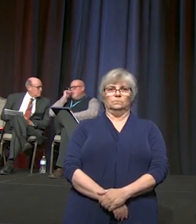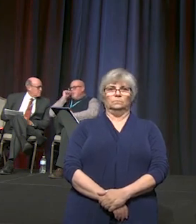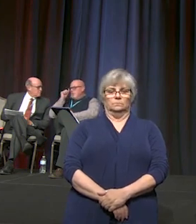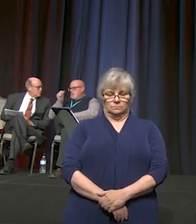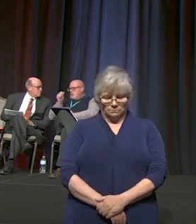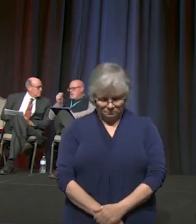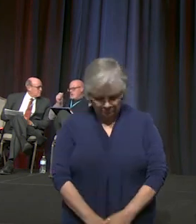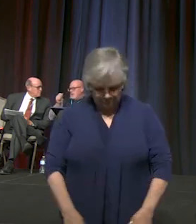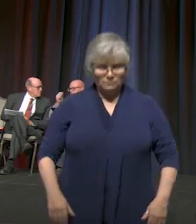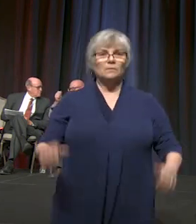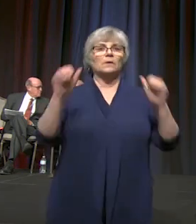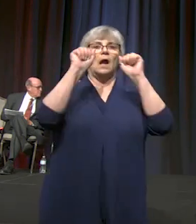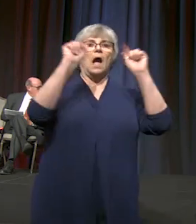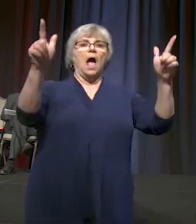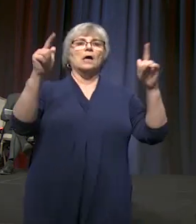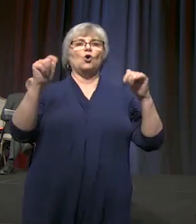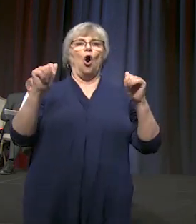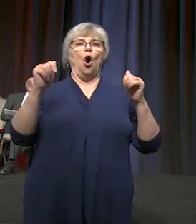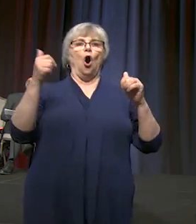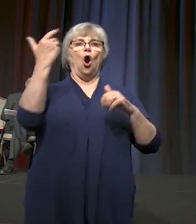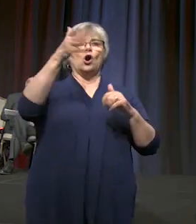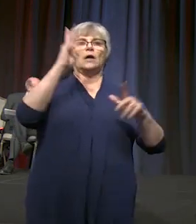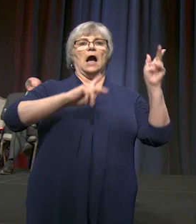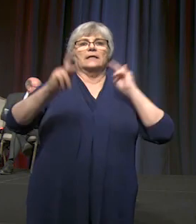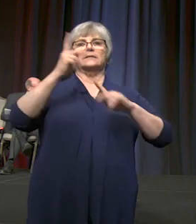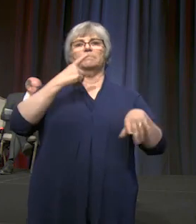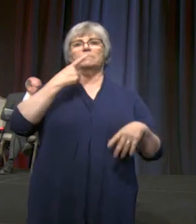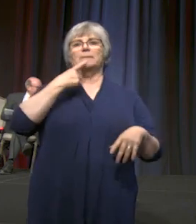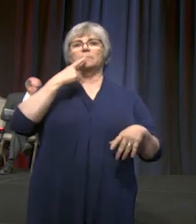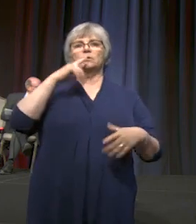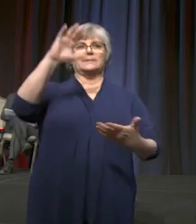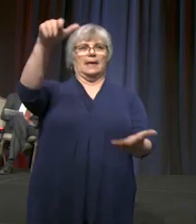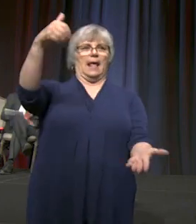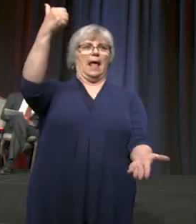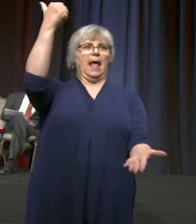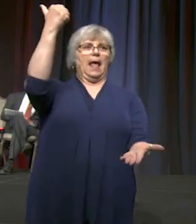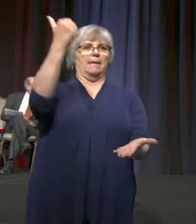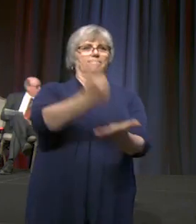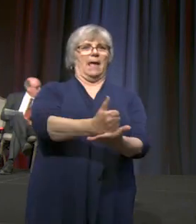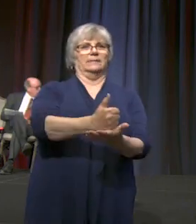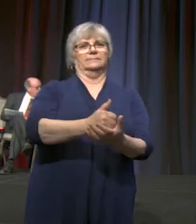And all God's people said, Amen.